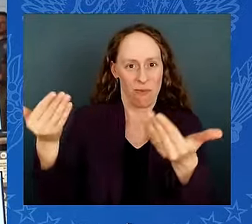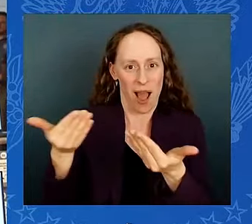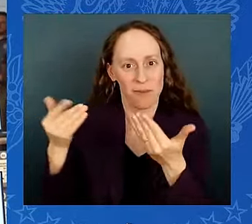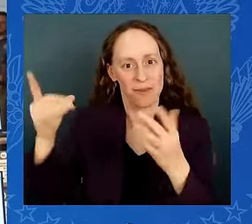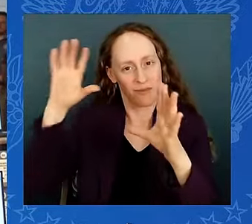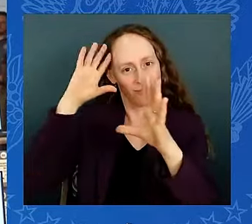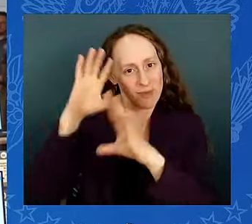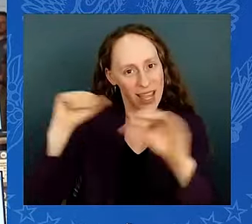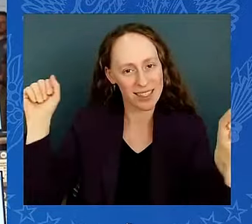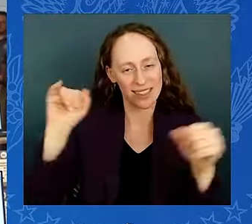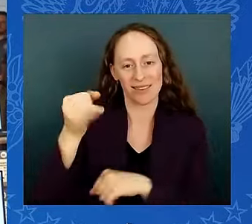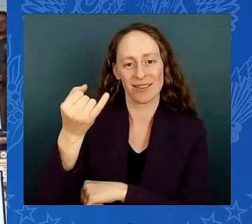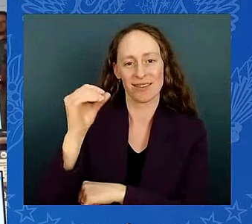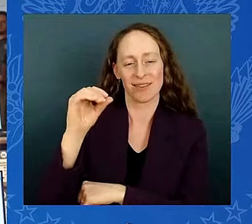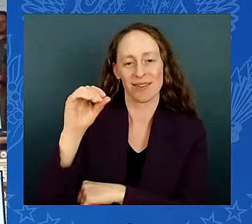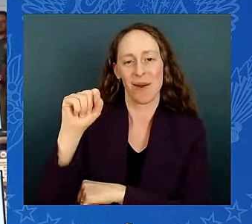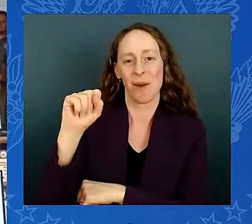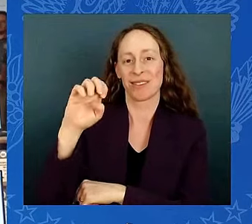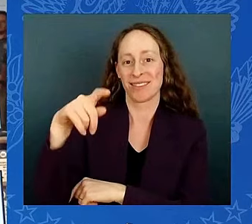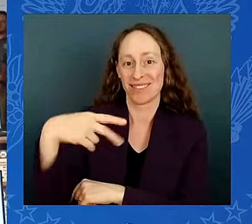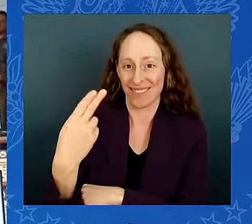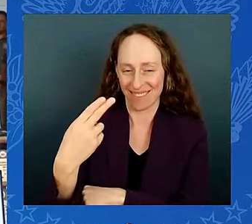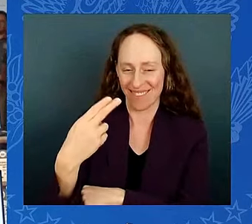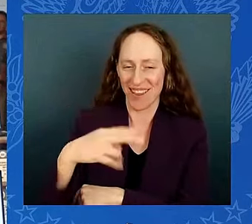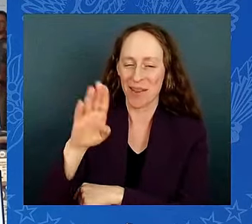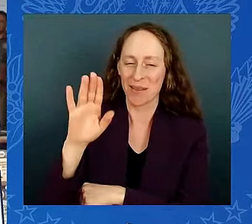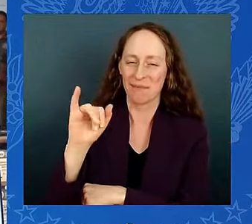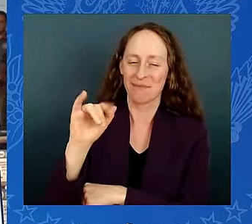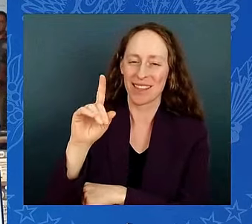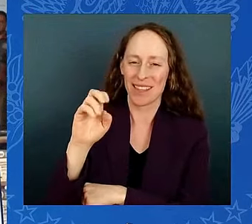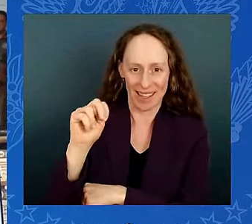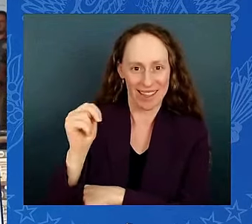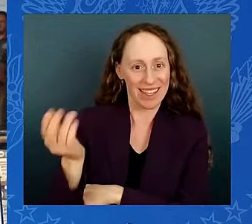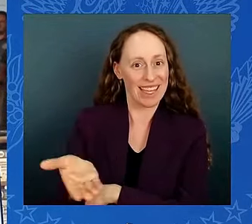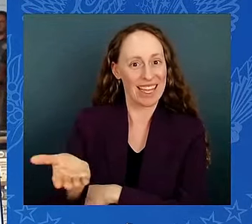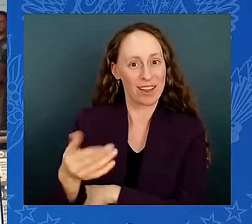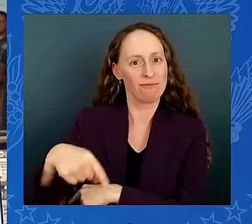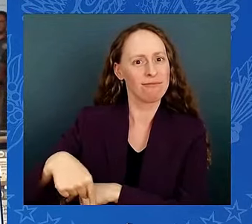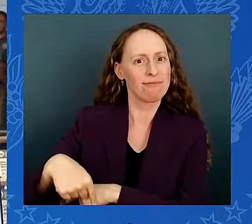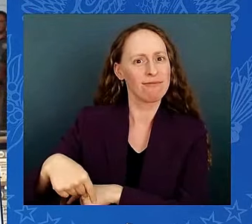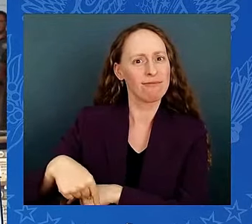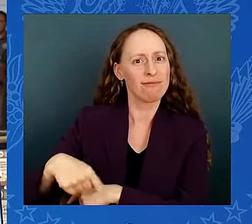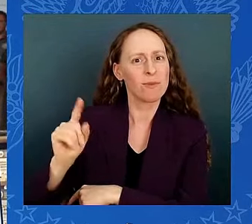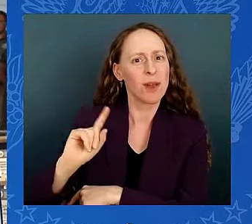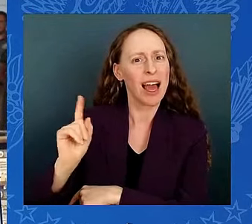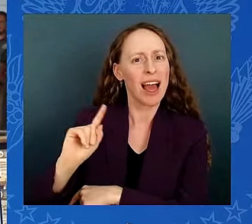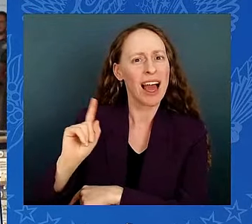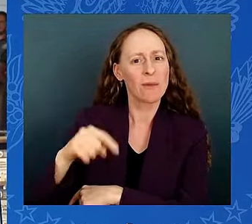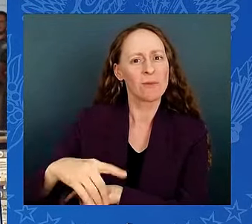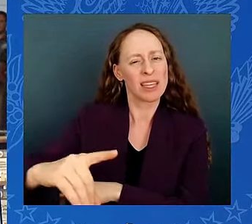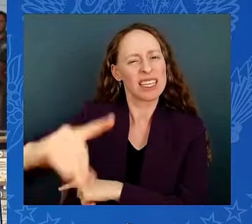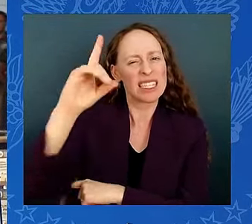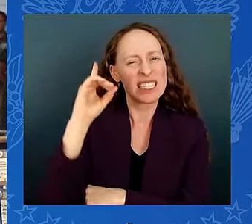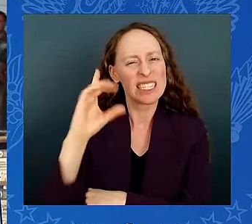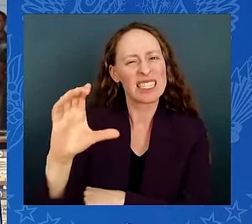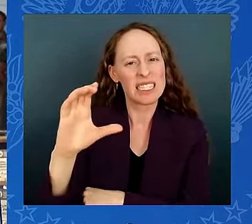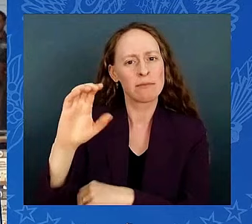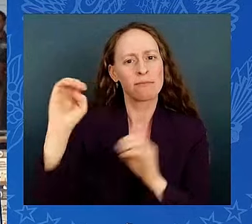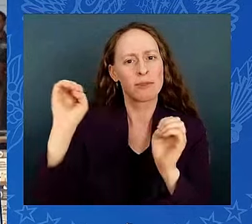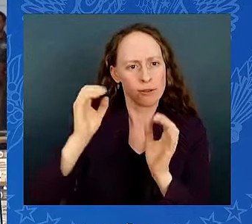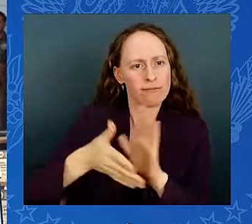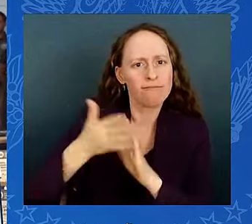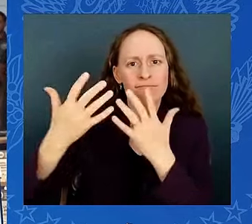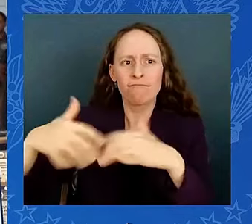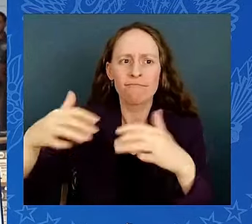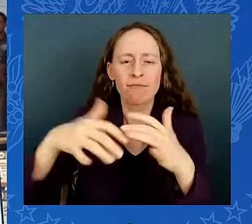Emergency Operations Center. We call it the EOC. We just came from a briefing with the president and